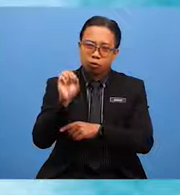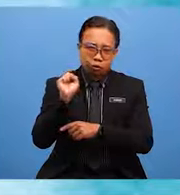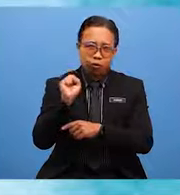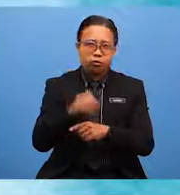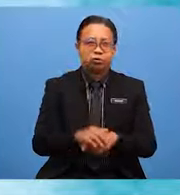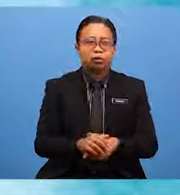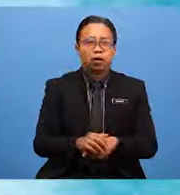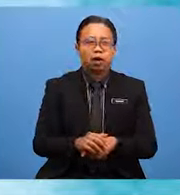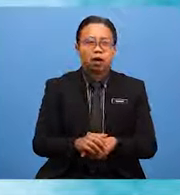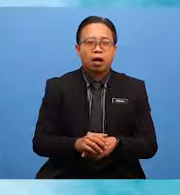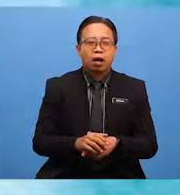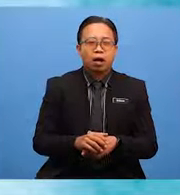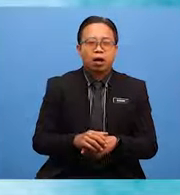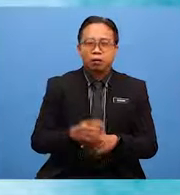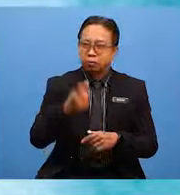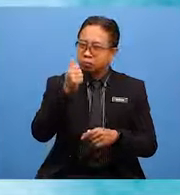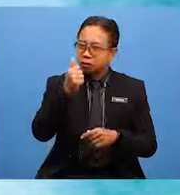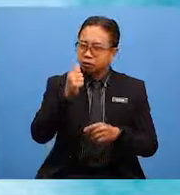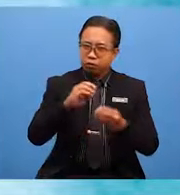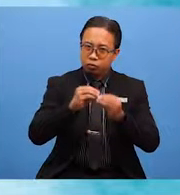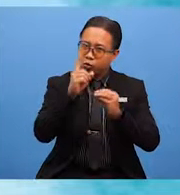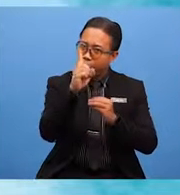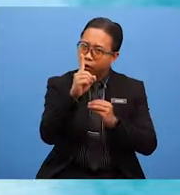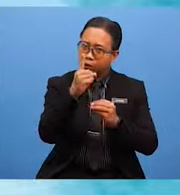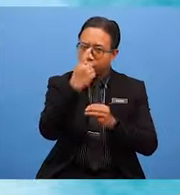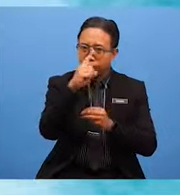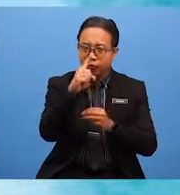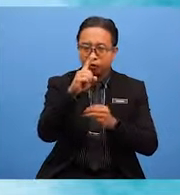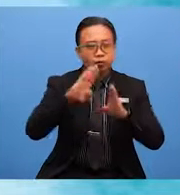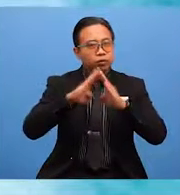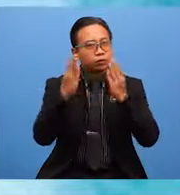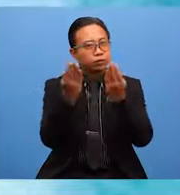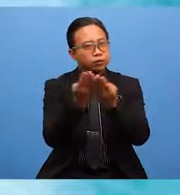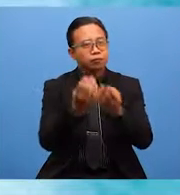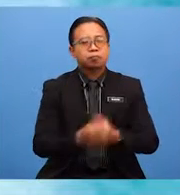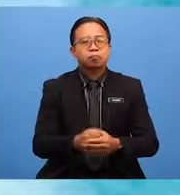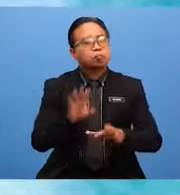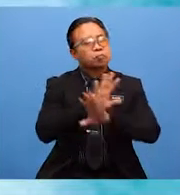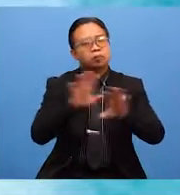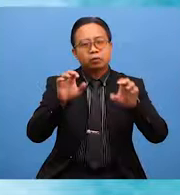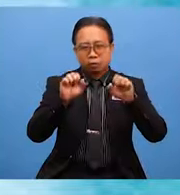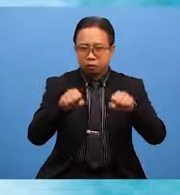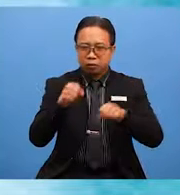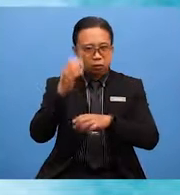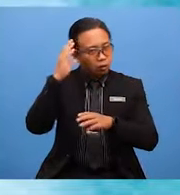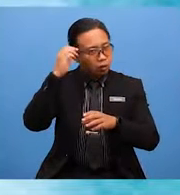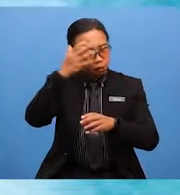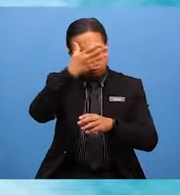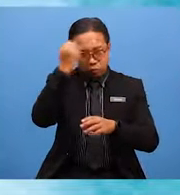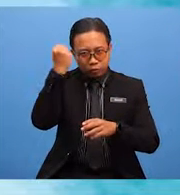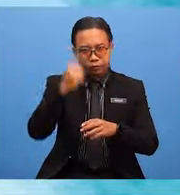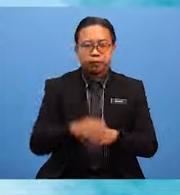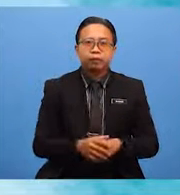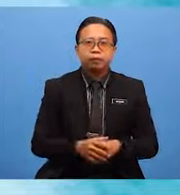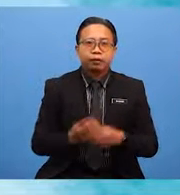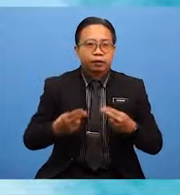the highlight for the society this year. The trip was an unforgettable one as well as a